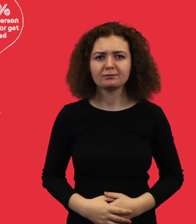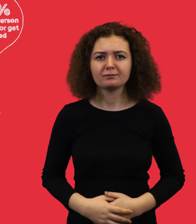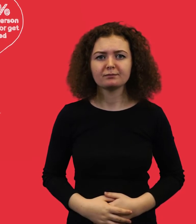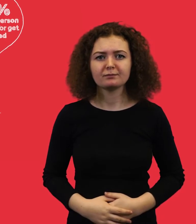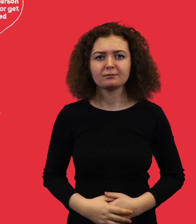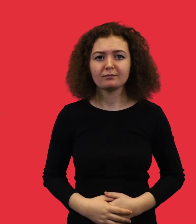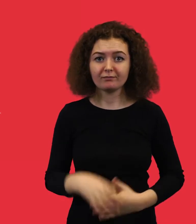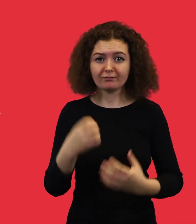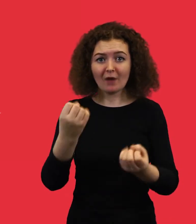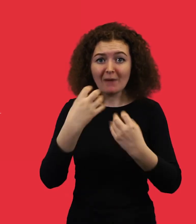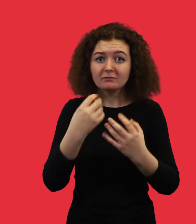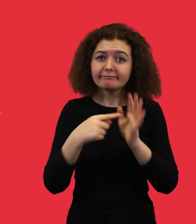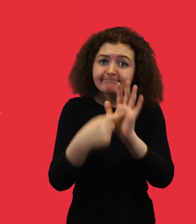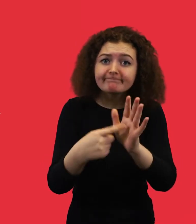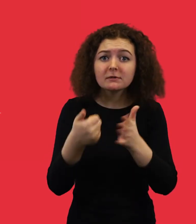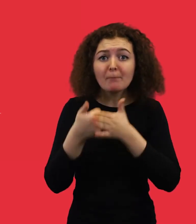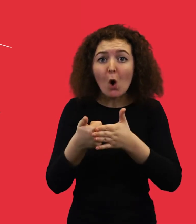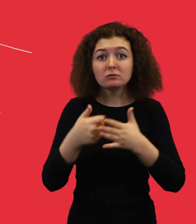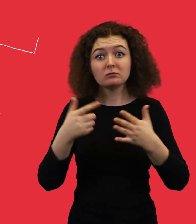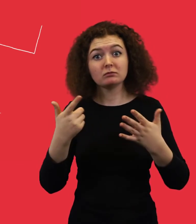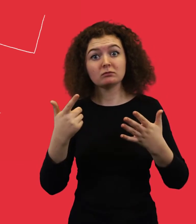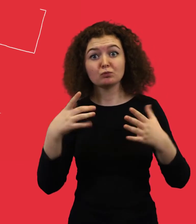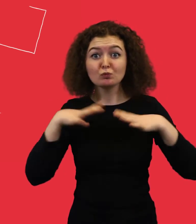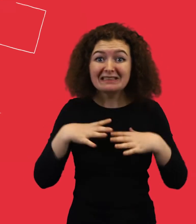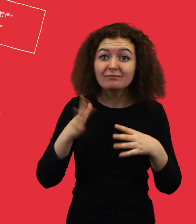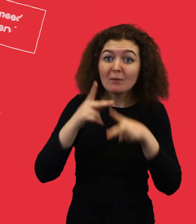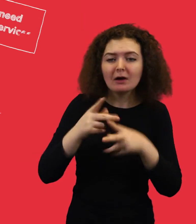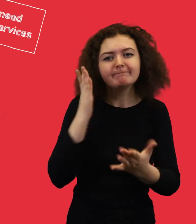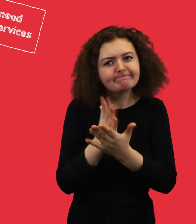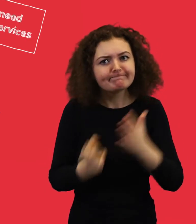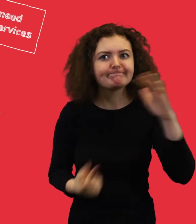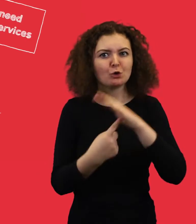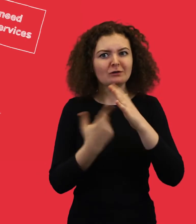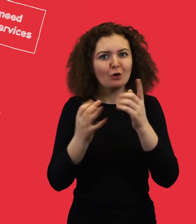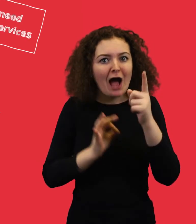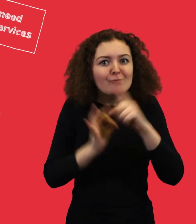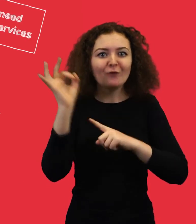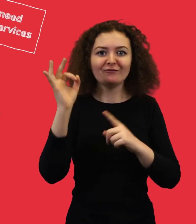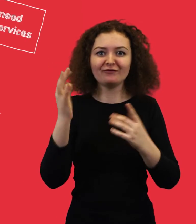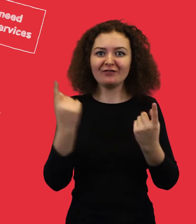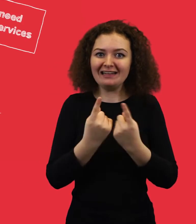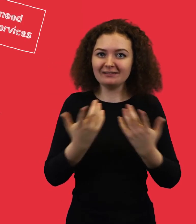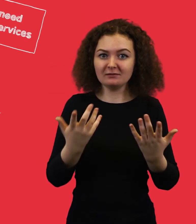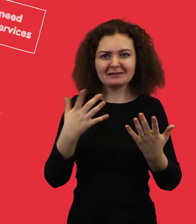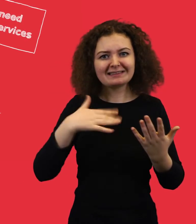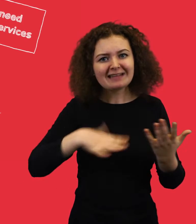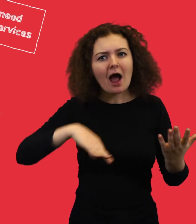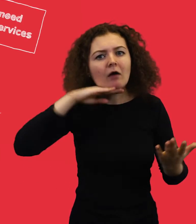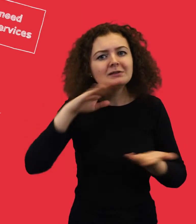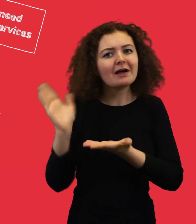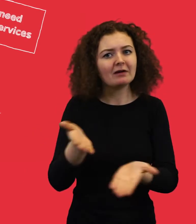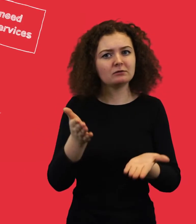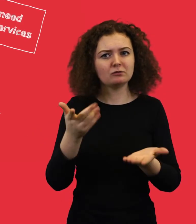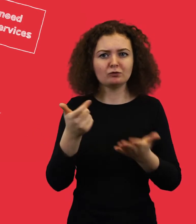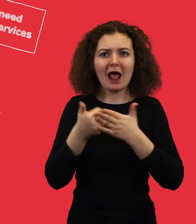The feedback showed that support and breaks from caring is key to making things better, and that there needs